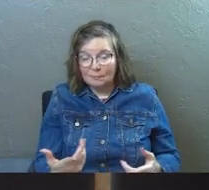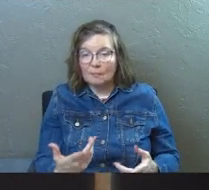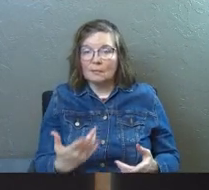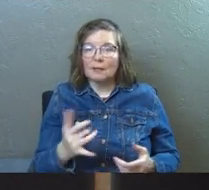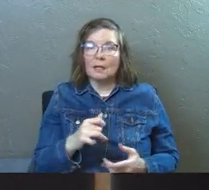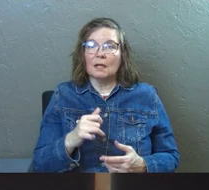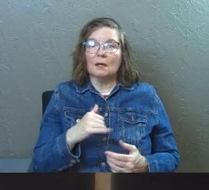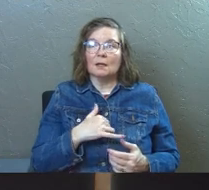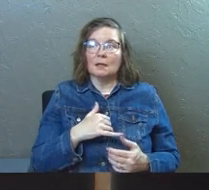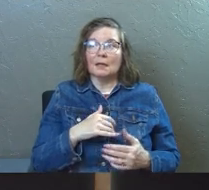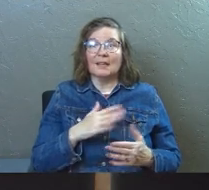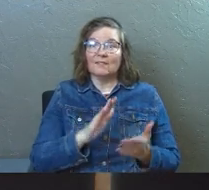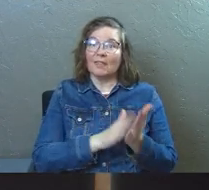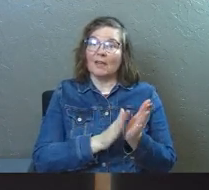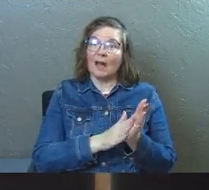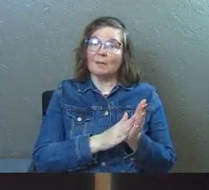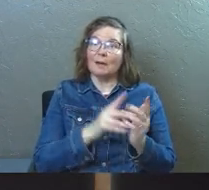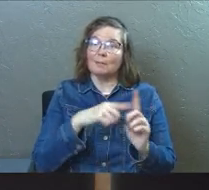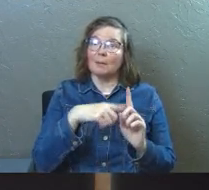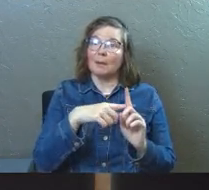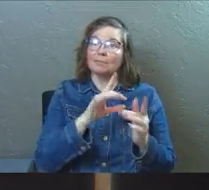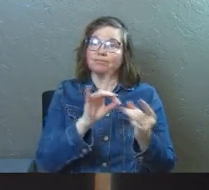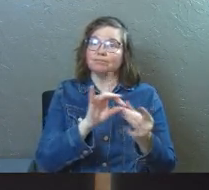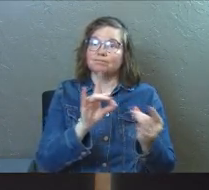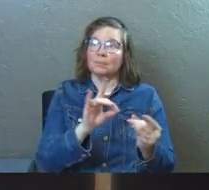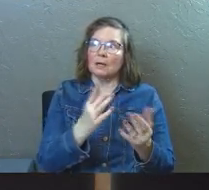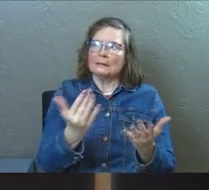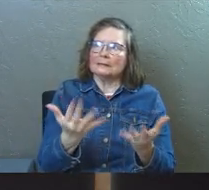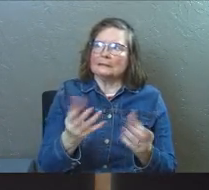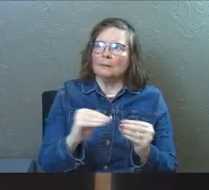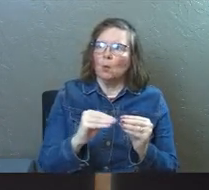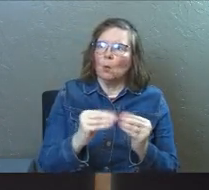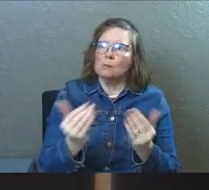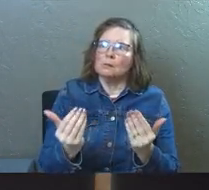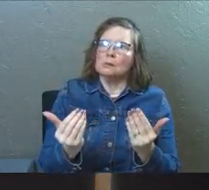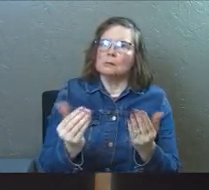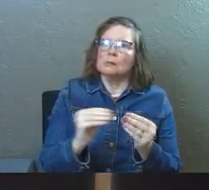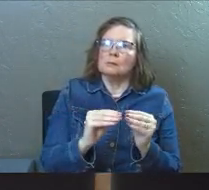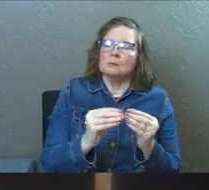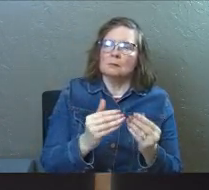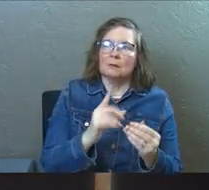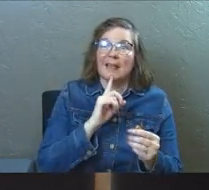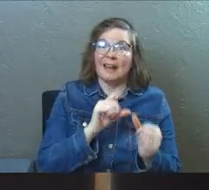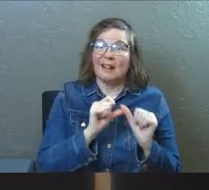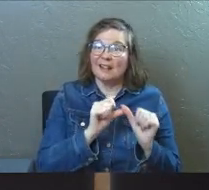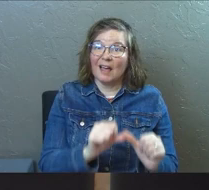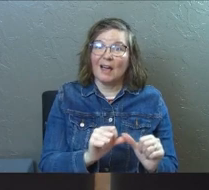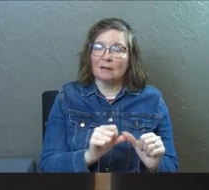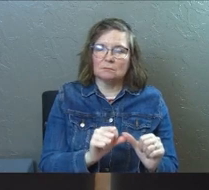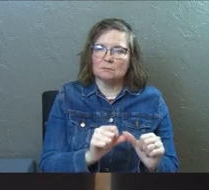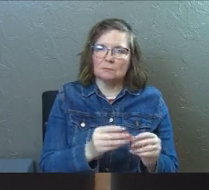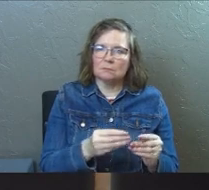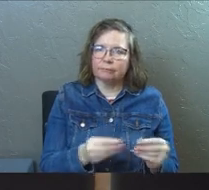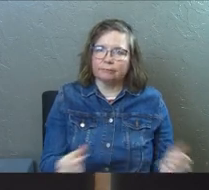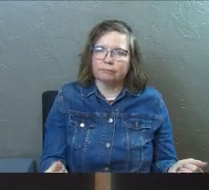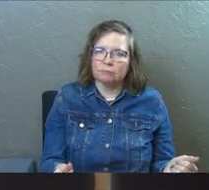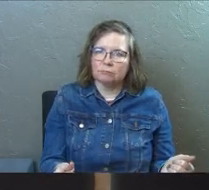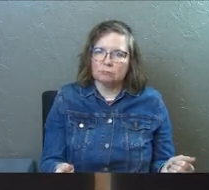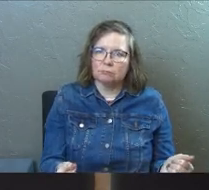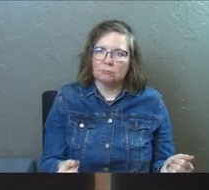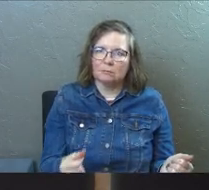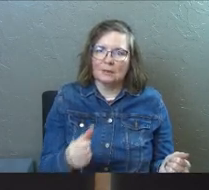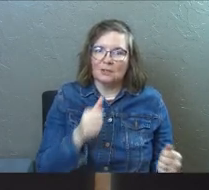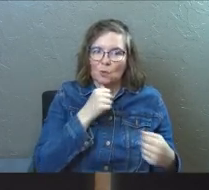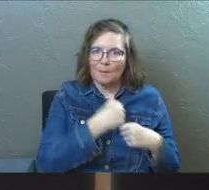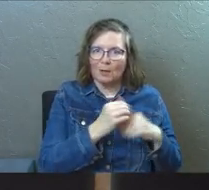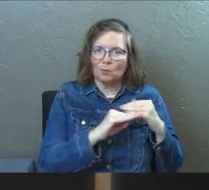Right? It's like, even the compliments, you can't get enough compliments that actually last inside of your heart that make you